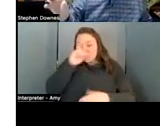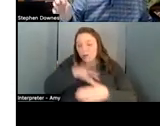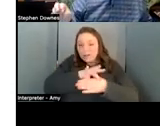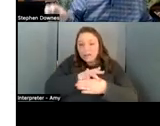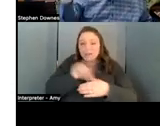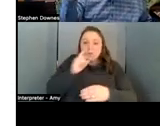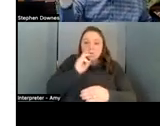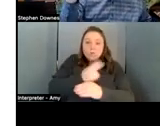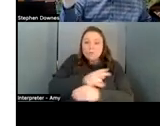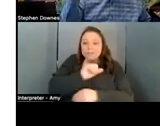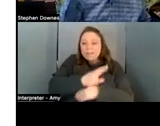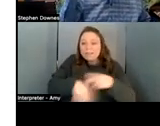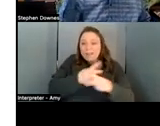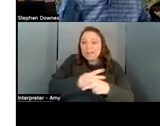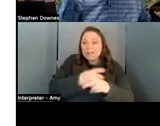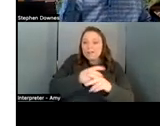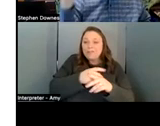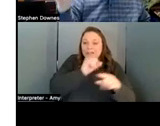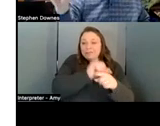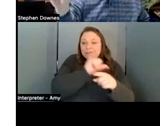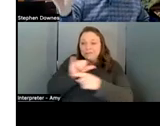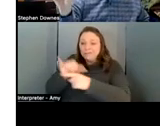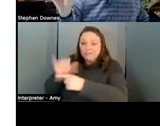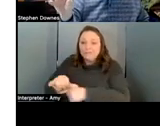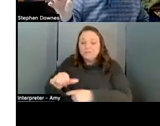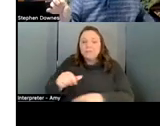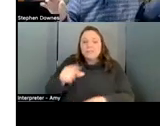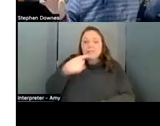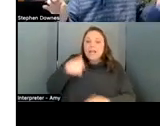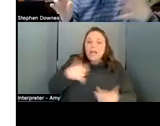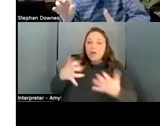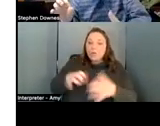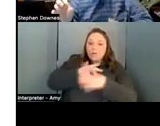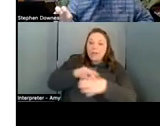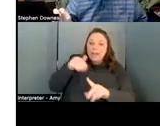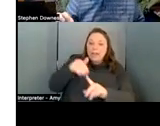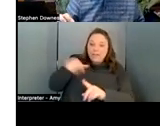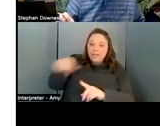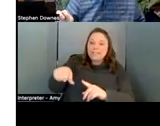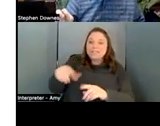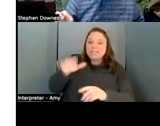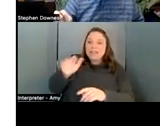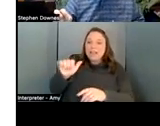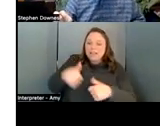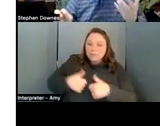of characters and say i'm looking for the content at this address somebody sends you the content how do you know it's the